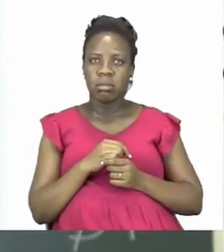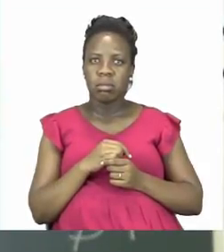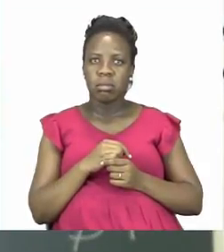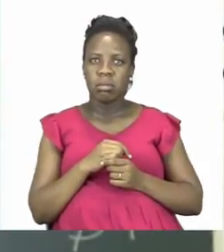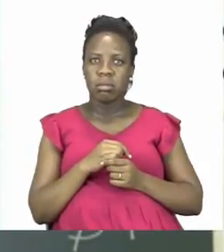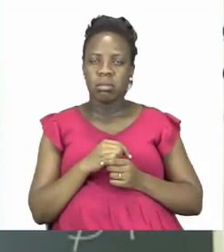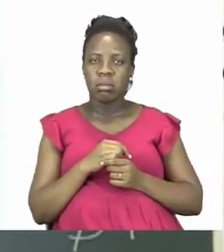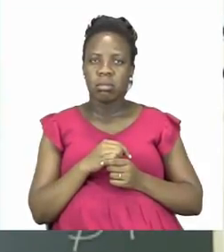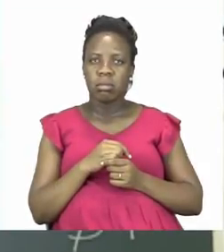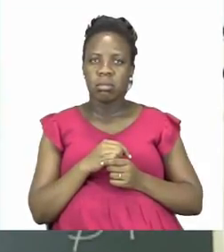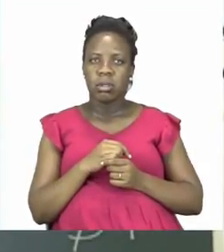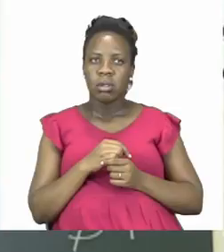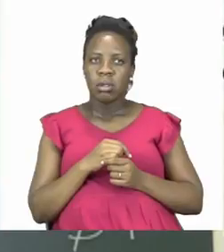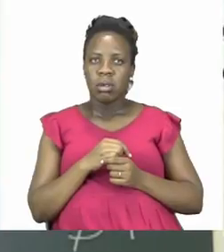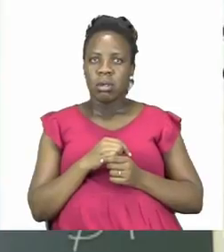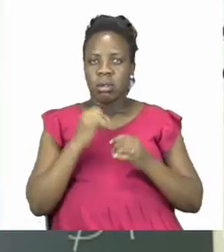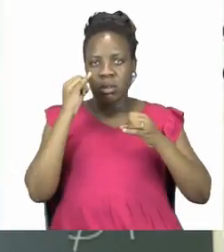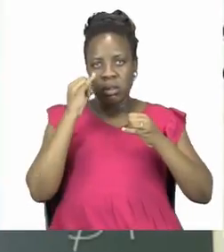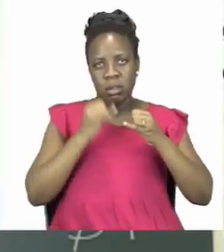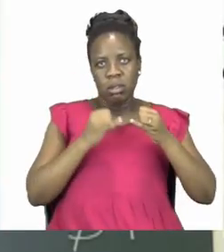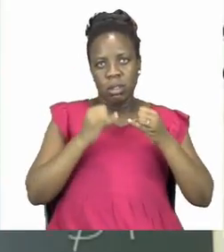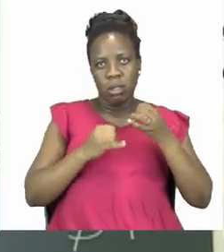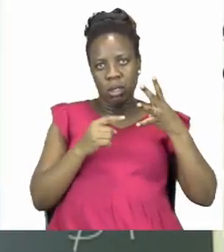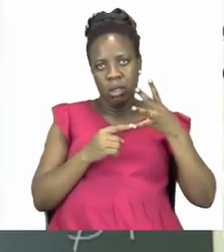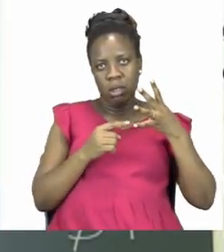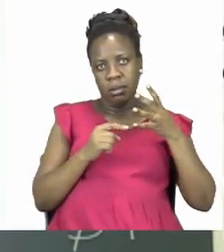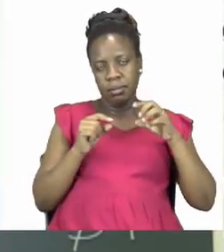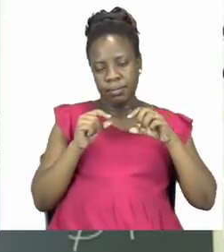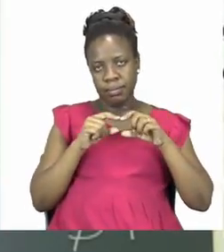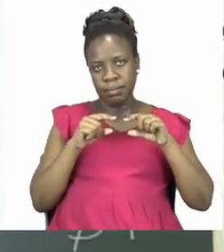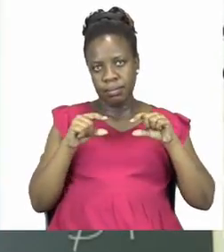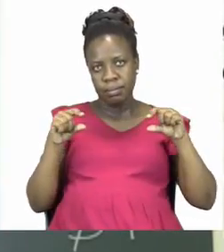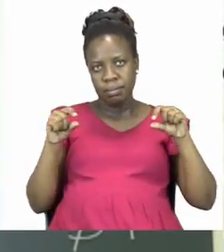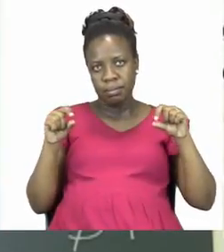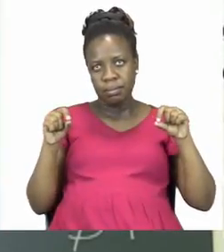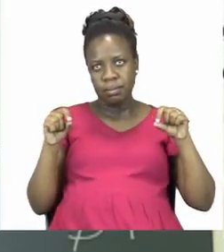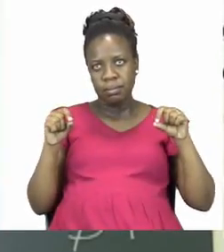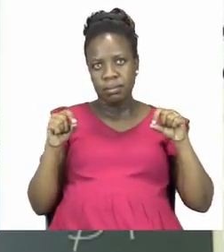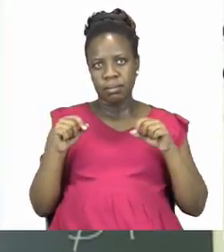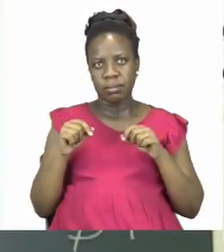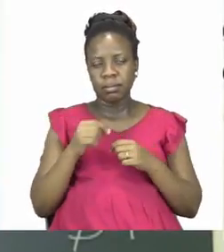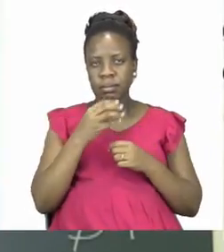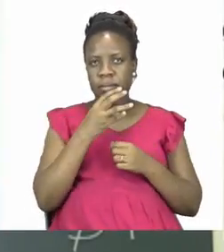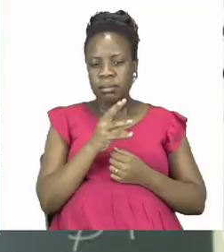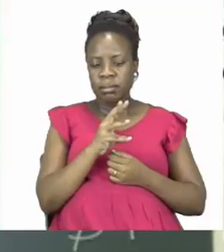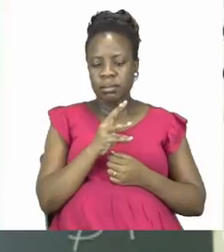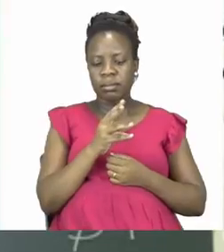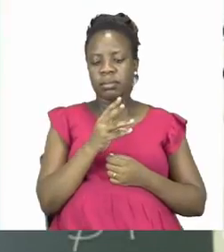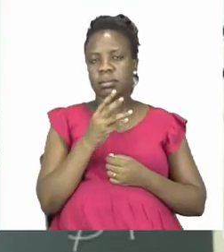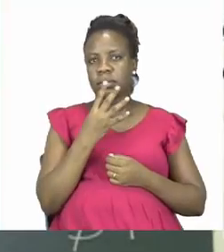23. Now let's try the last part. Here we have 6, 4,